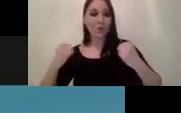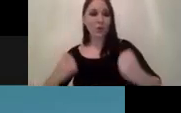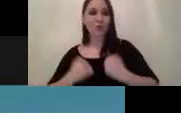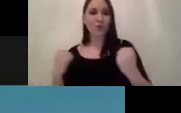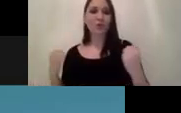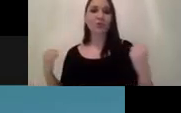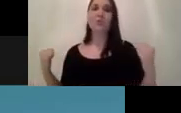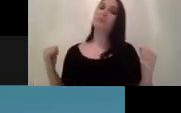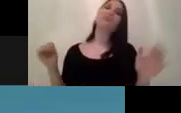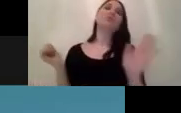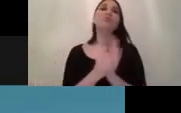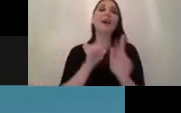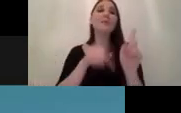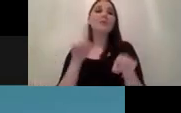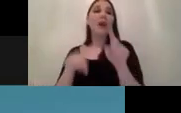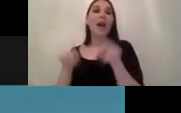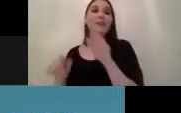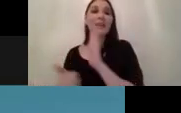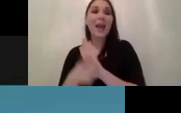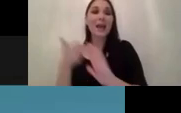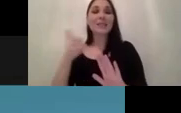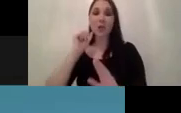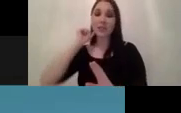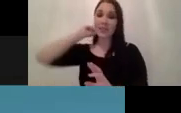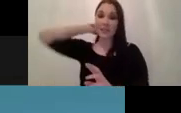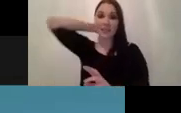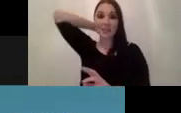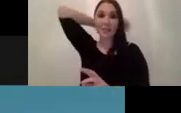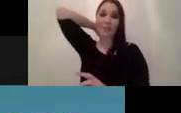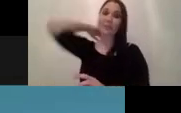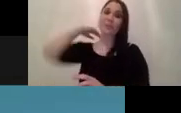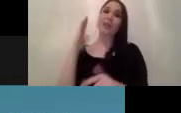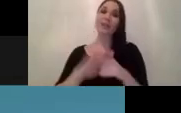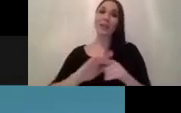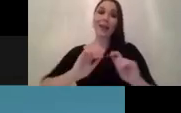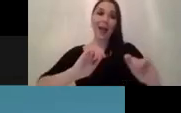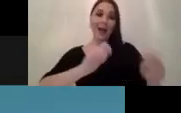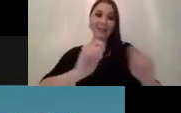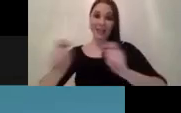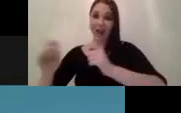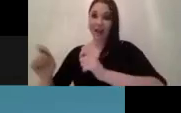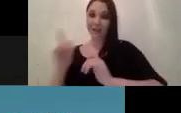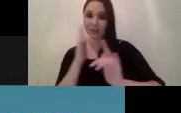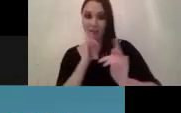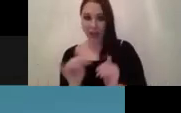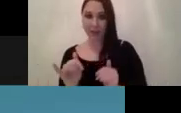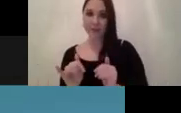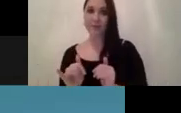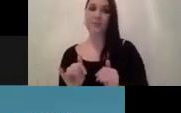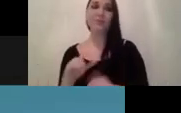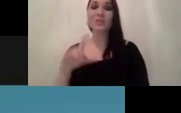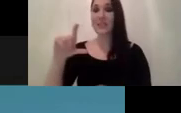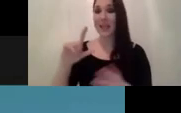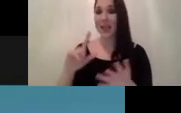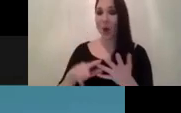variety of expertise in a room then you assign those tests right so one person can be the cto another person can be the coo